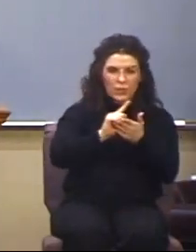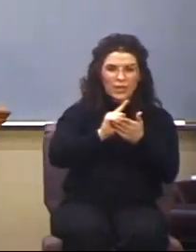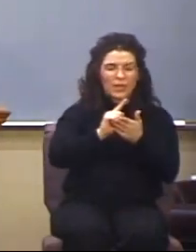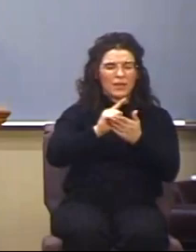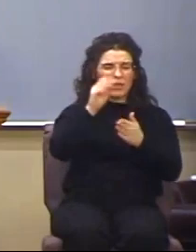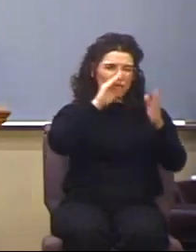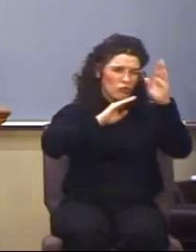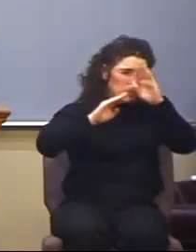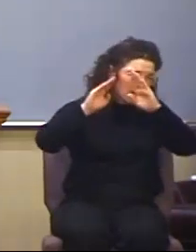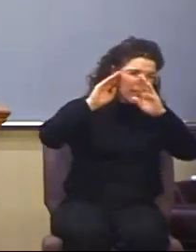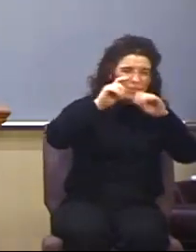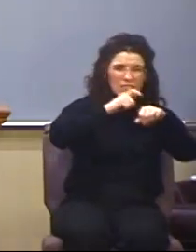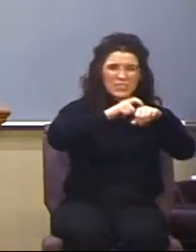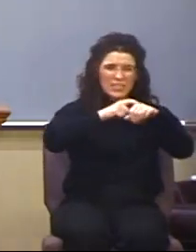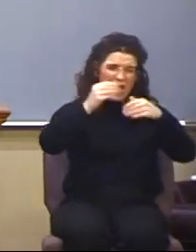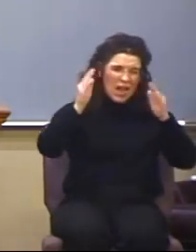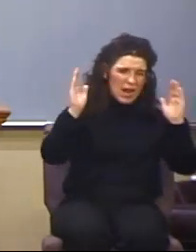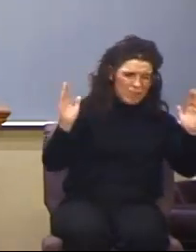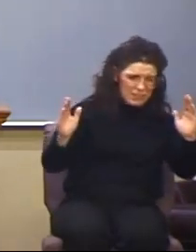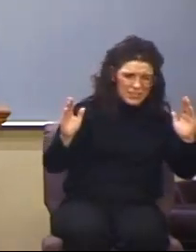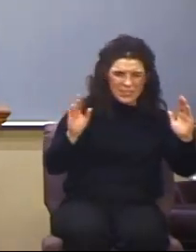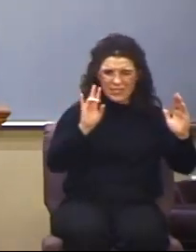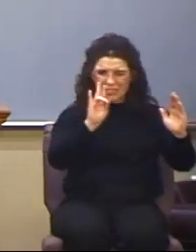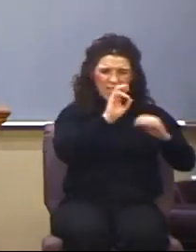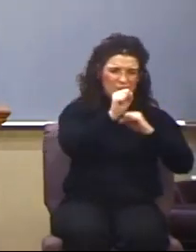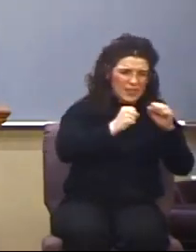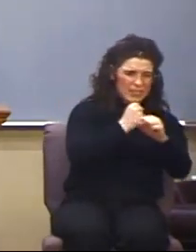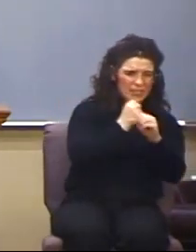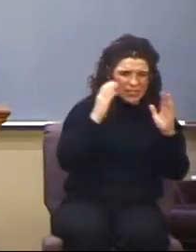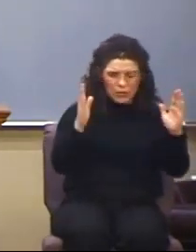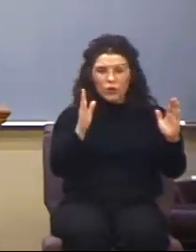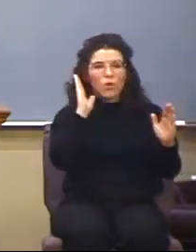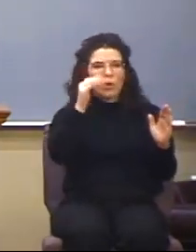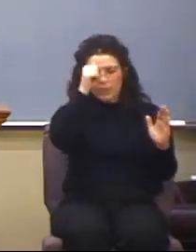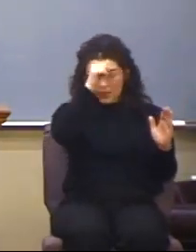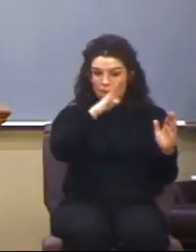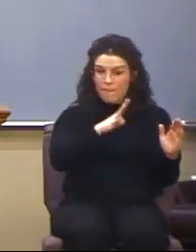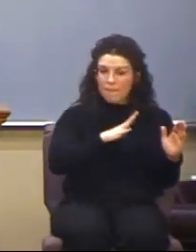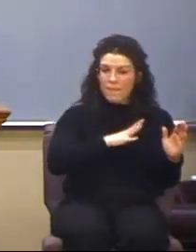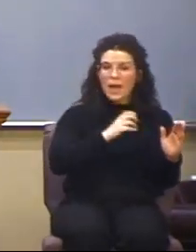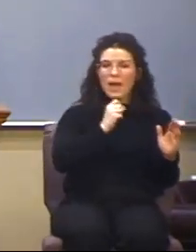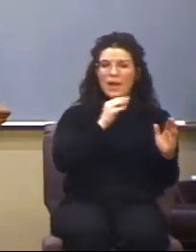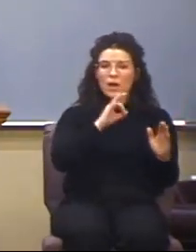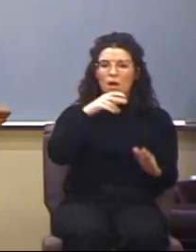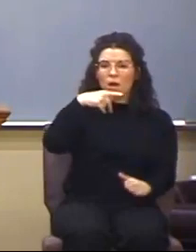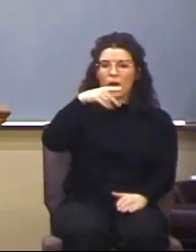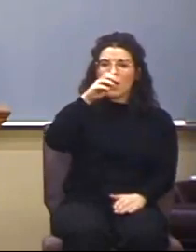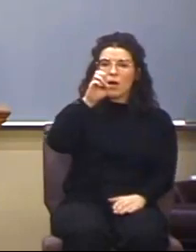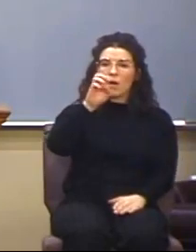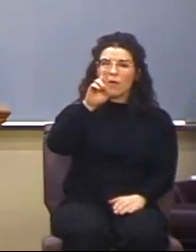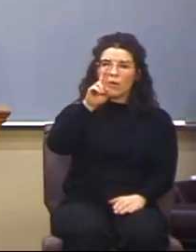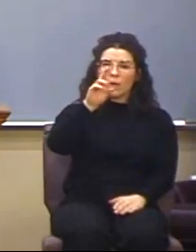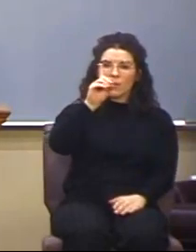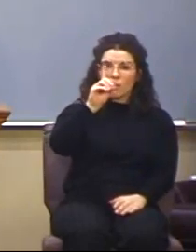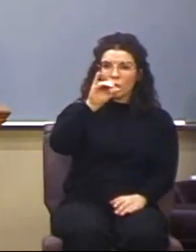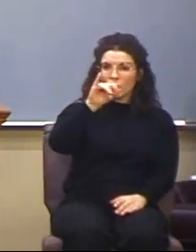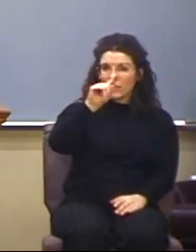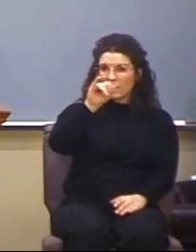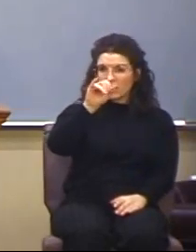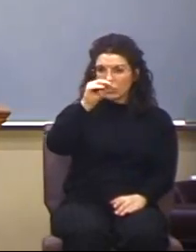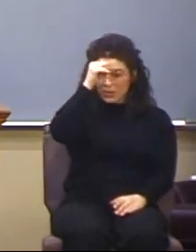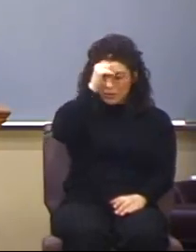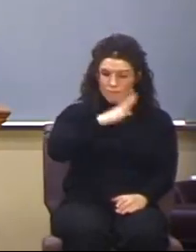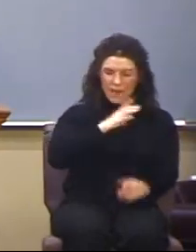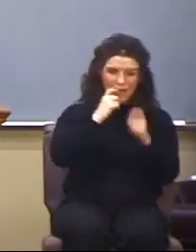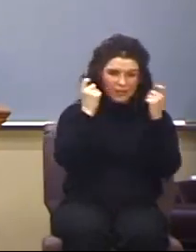that man of sin, son of perdition, that is going to rise and claim to be Israel's God. So,